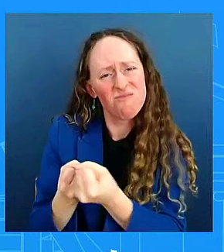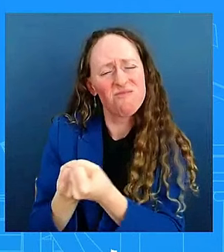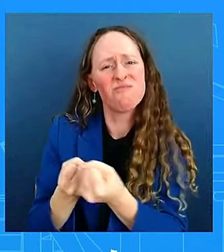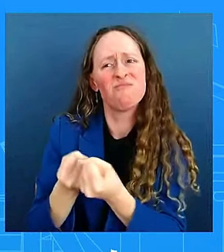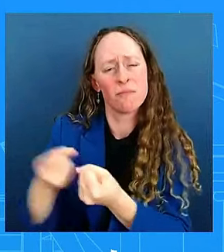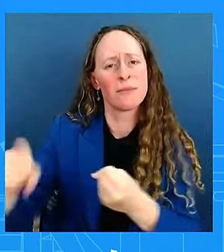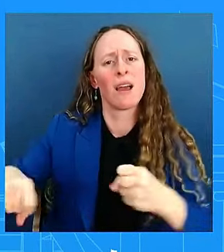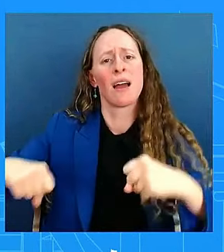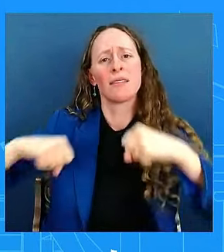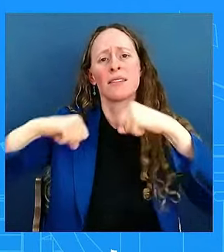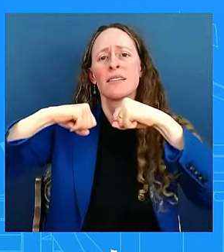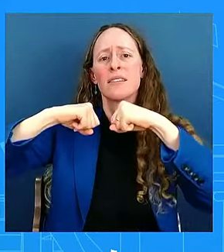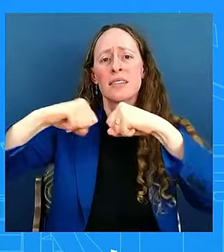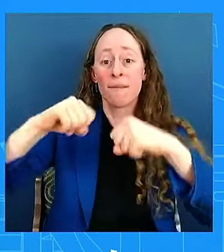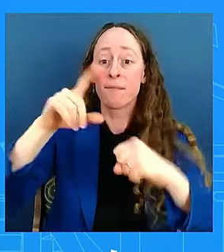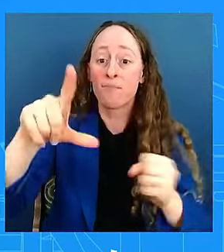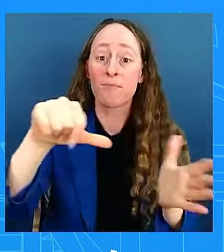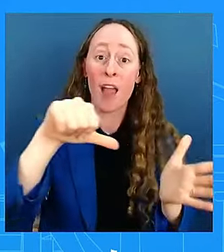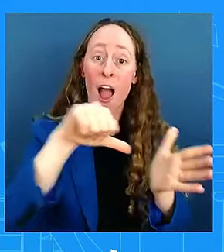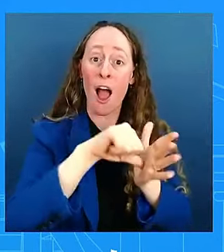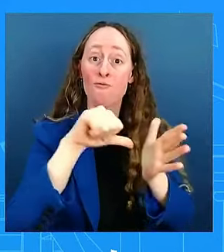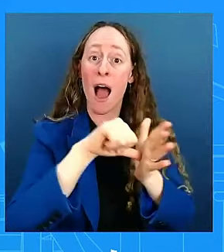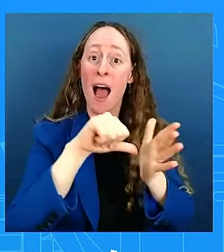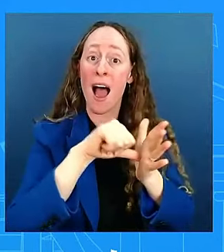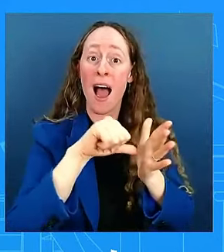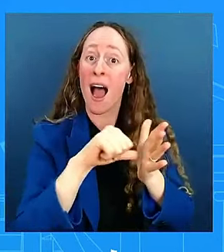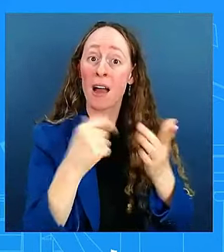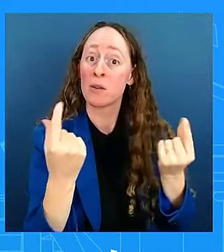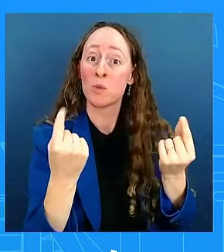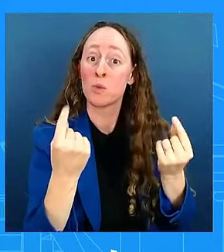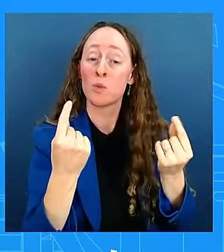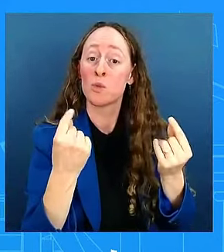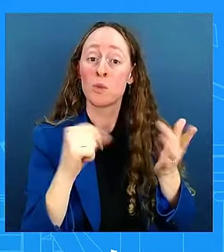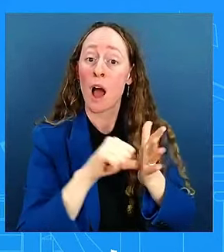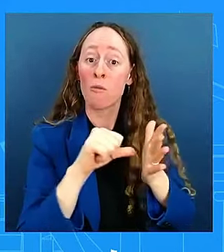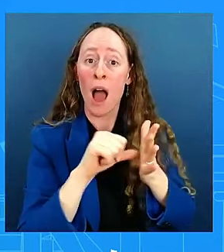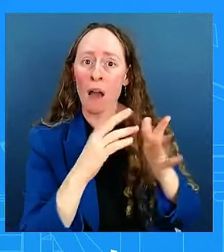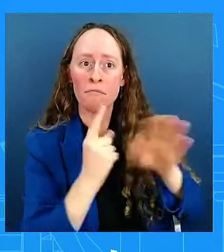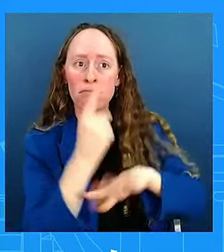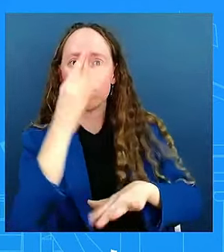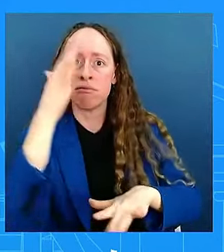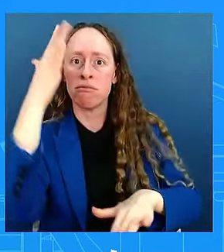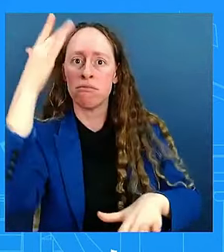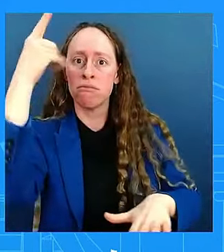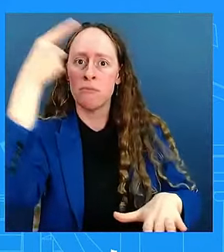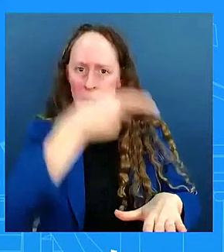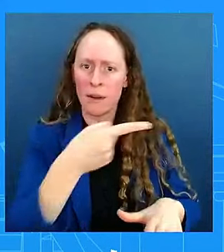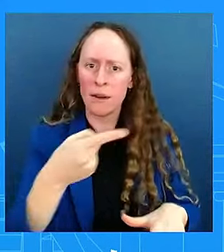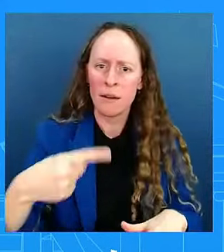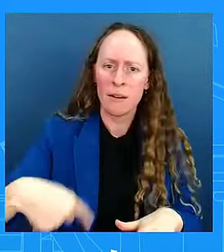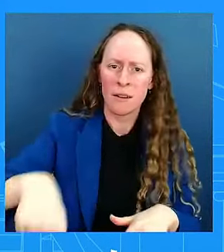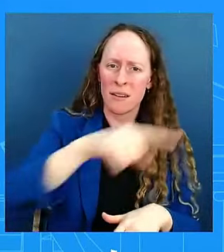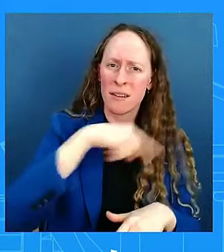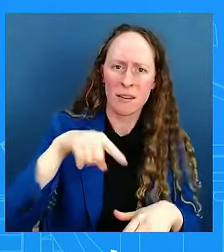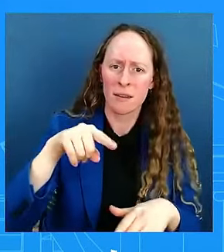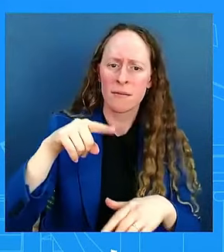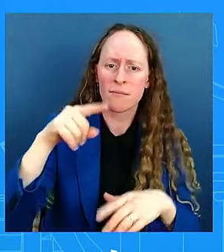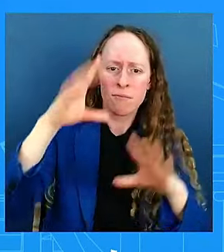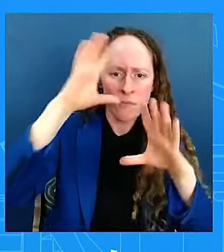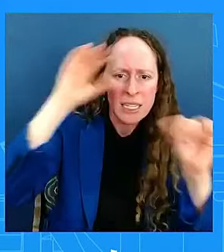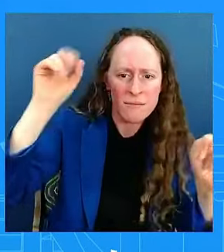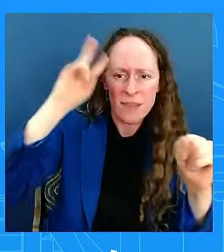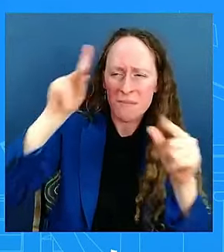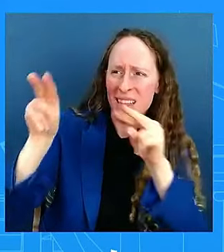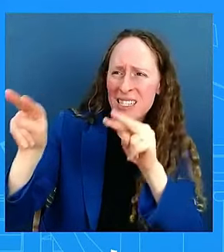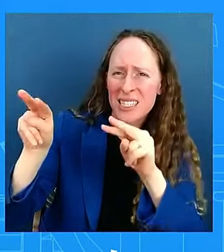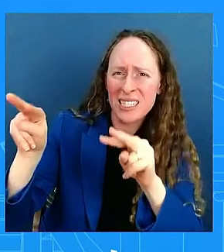Room to monitor developments in real time, ensure we were prepared to assist in Israeli's defense and protect U